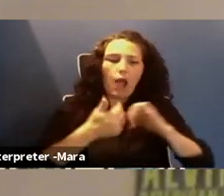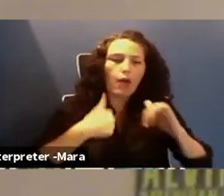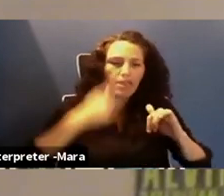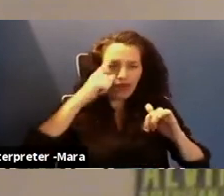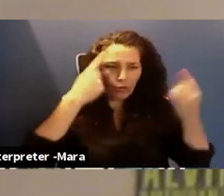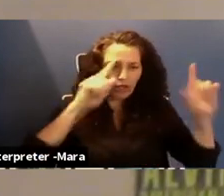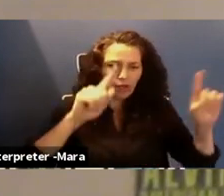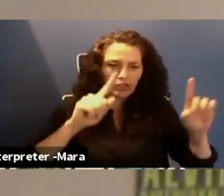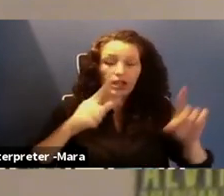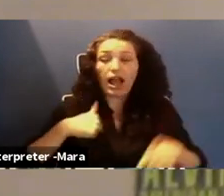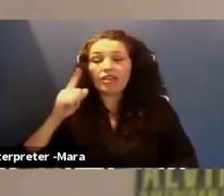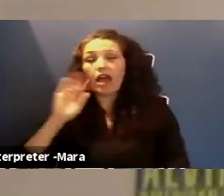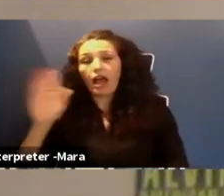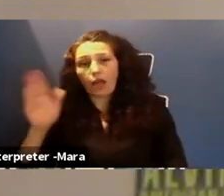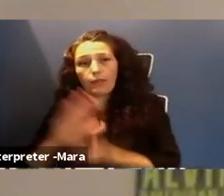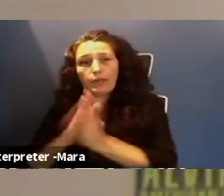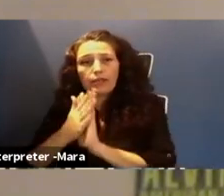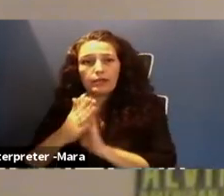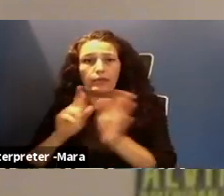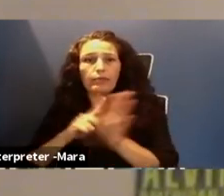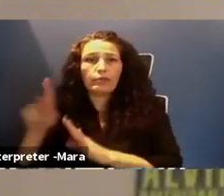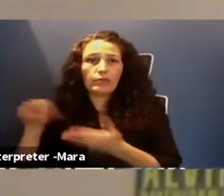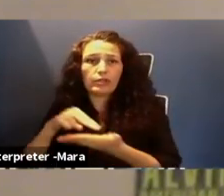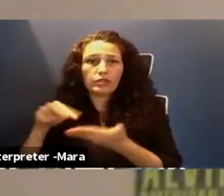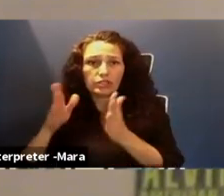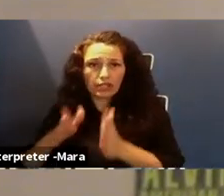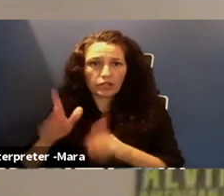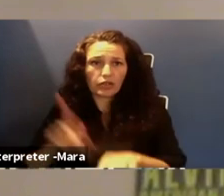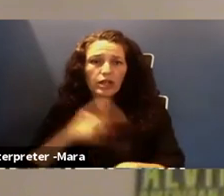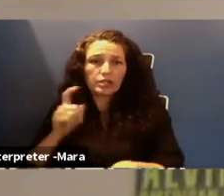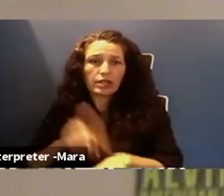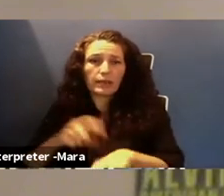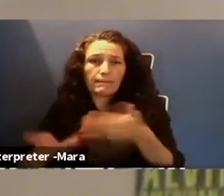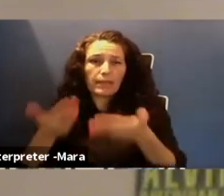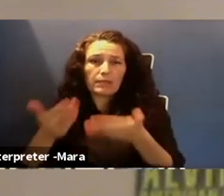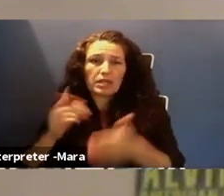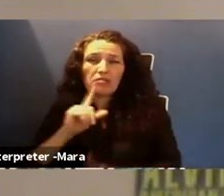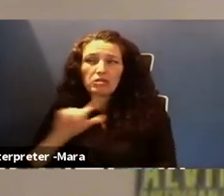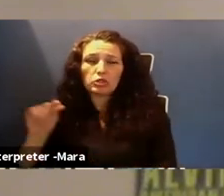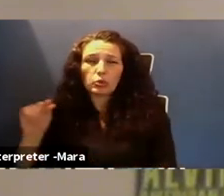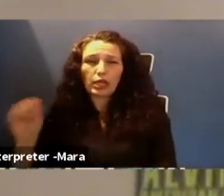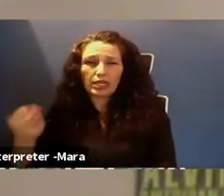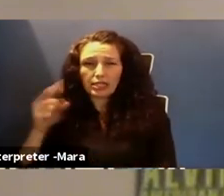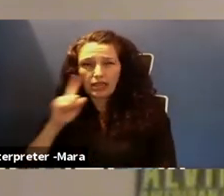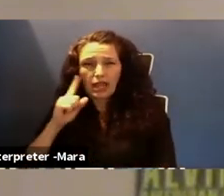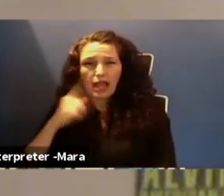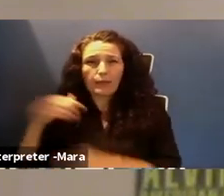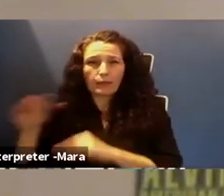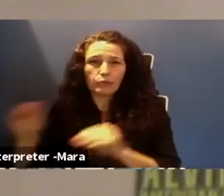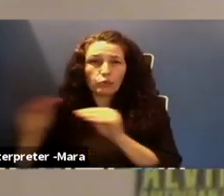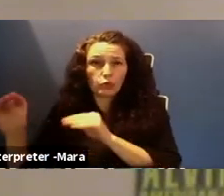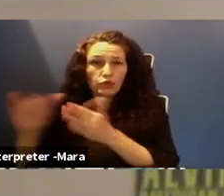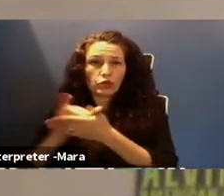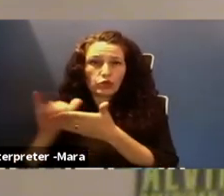professional dancer for the longest time, like maybe until I was in my early twenties. I even moved to New York.